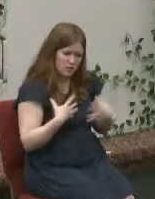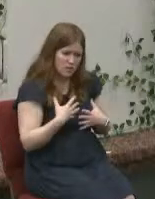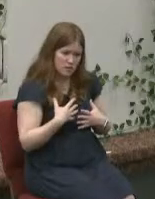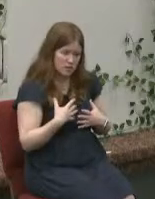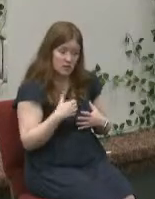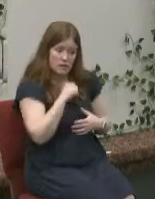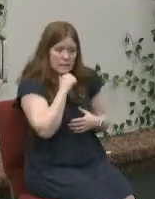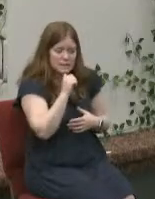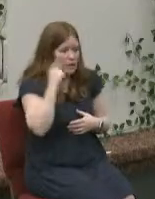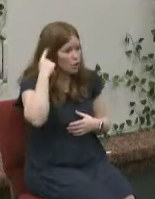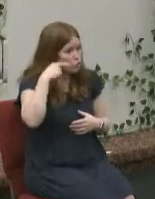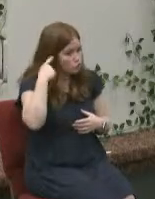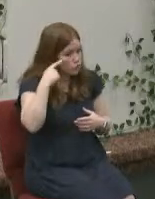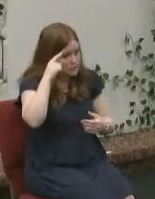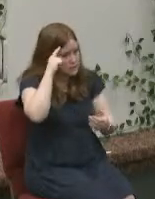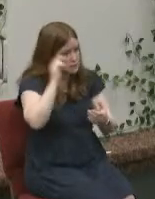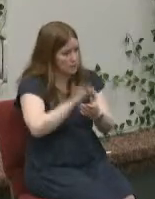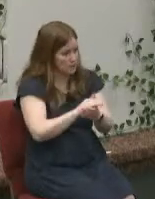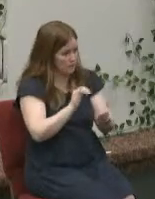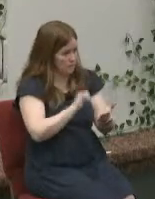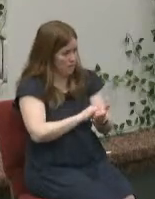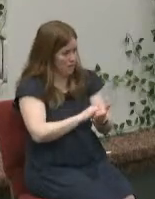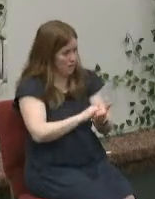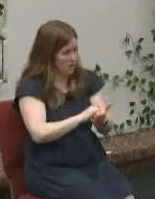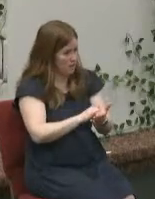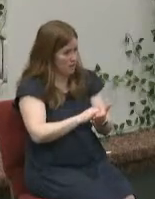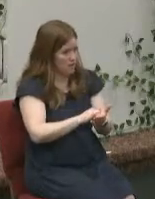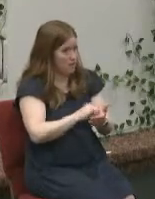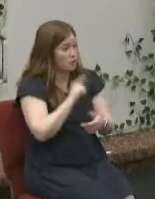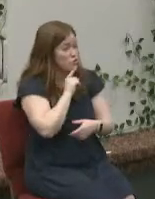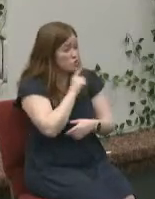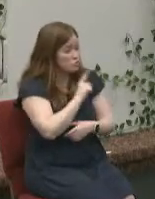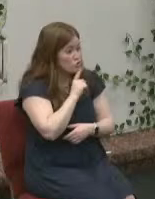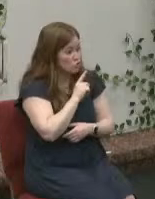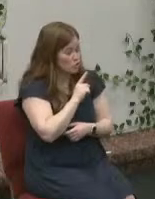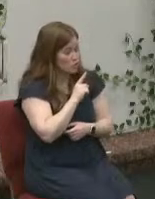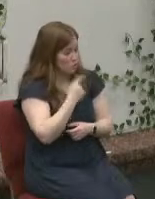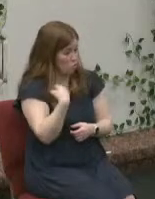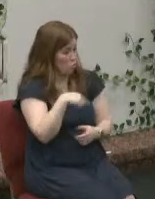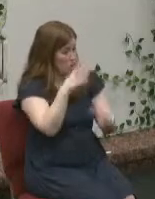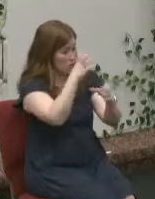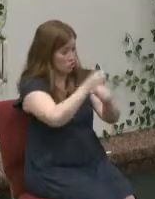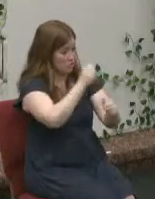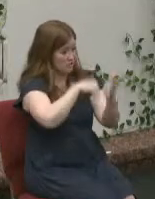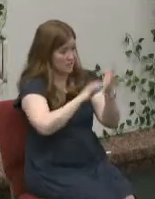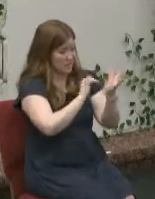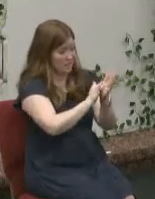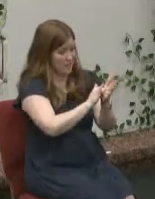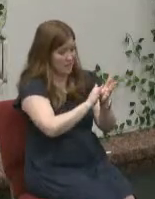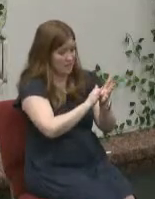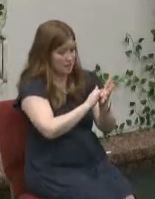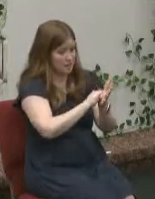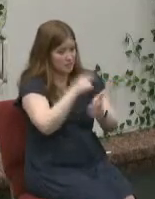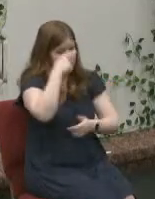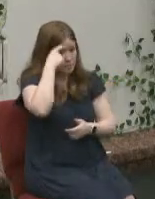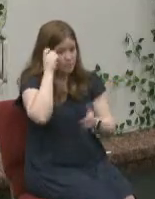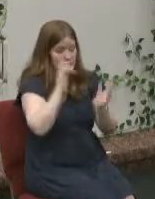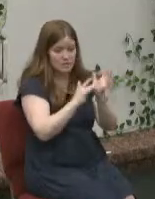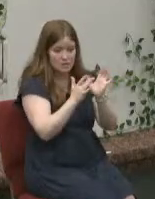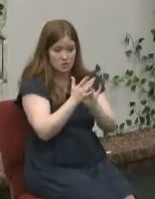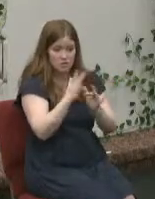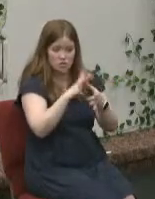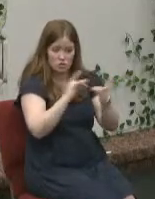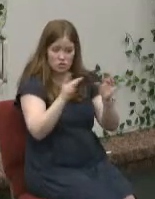craziness it's not just idle words it's reality and you know why because his story is the gospel